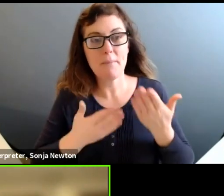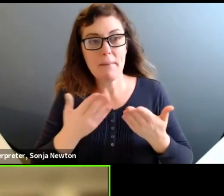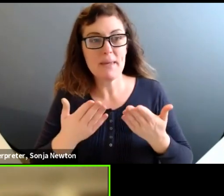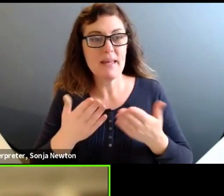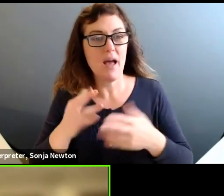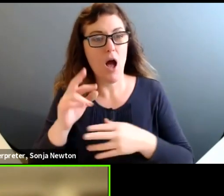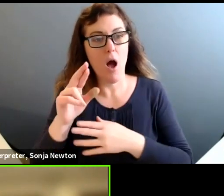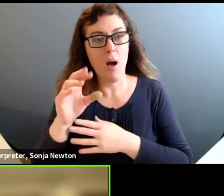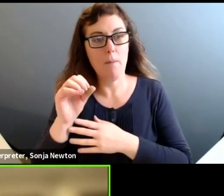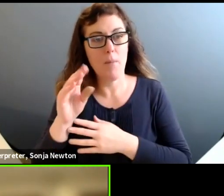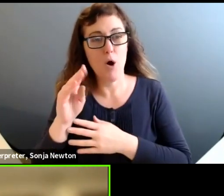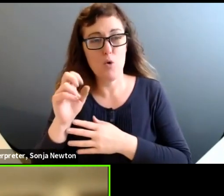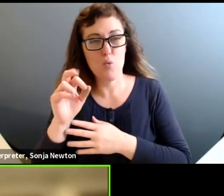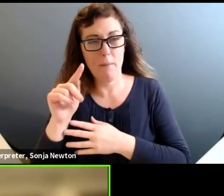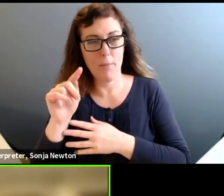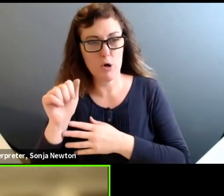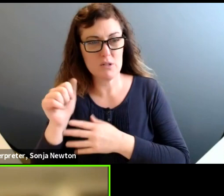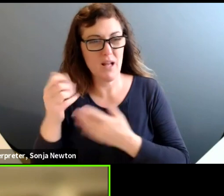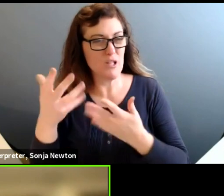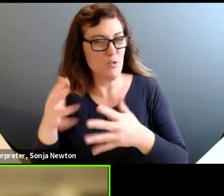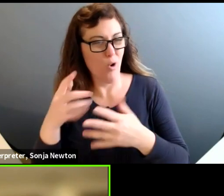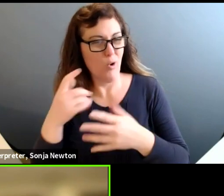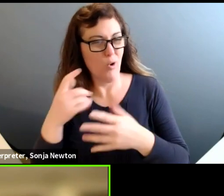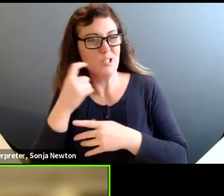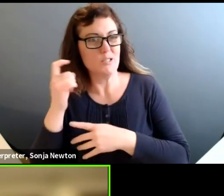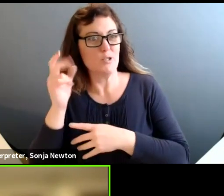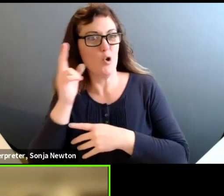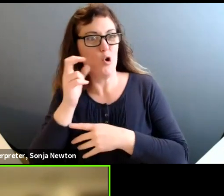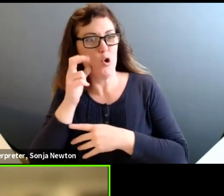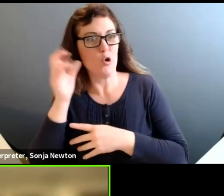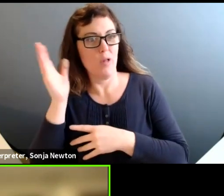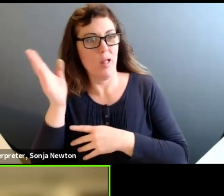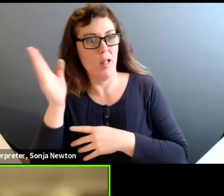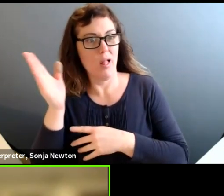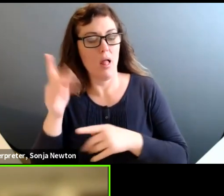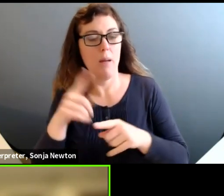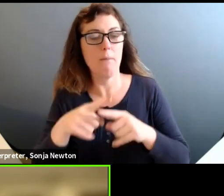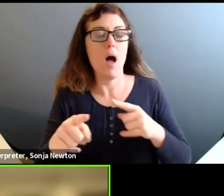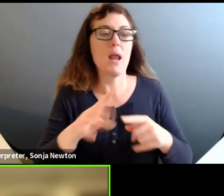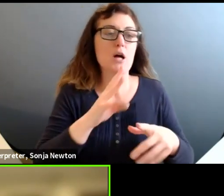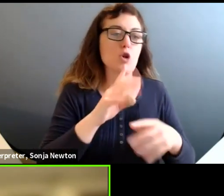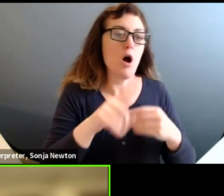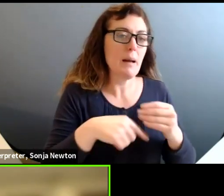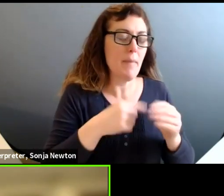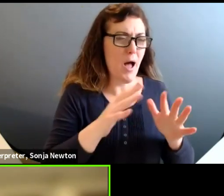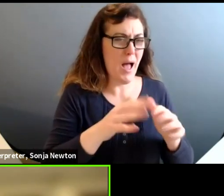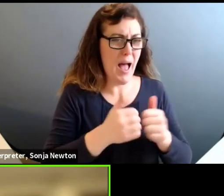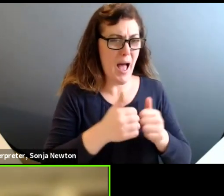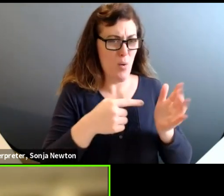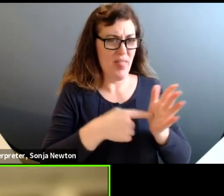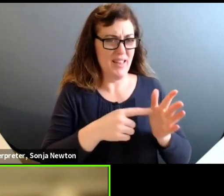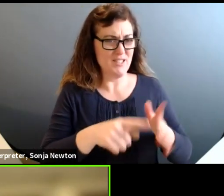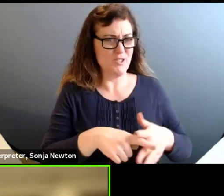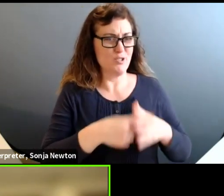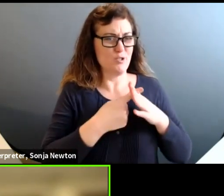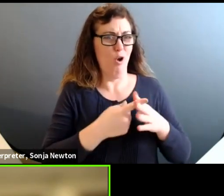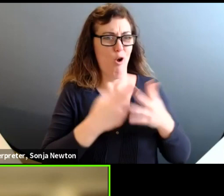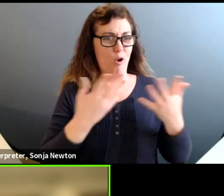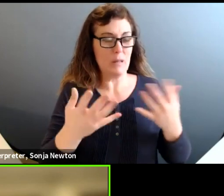but I'll go through sort of how we, how we started the ideation behind the Radical Parent Inclusion Project.